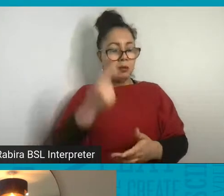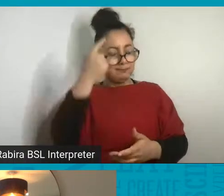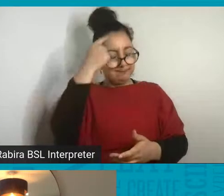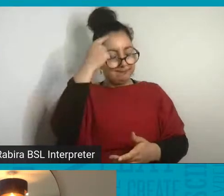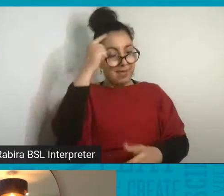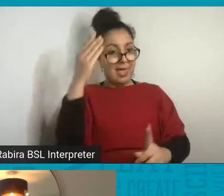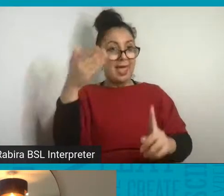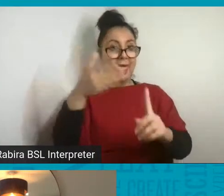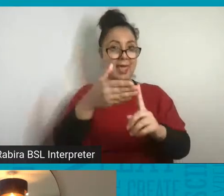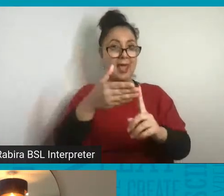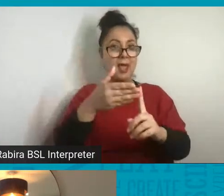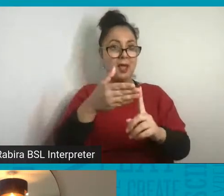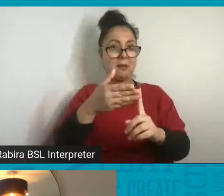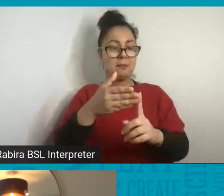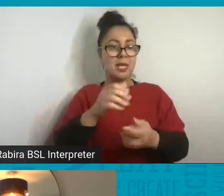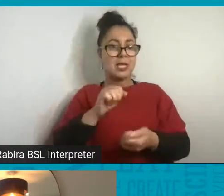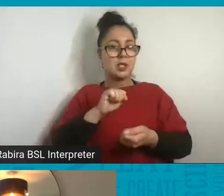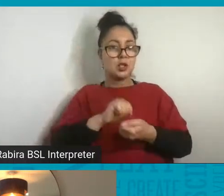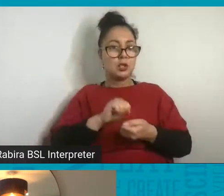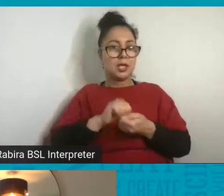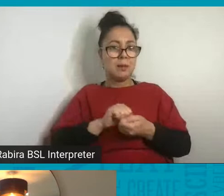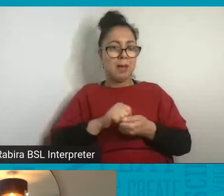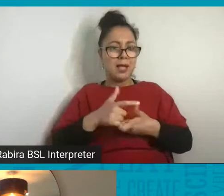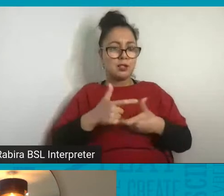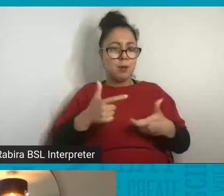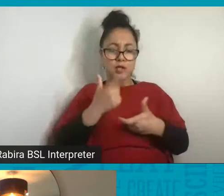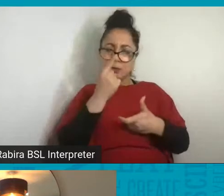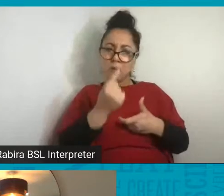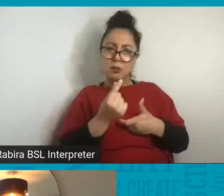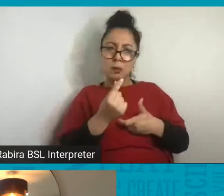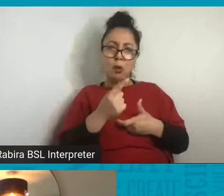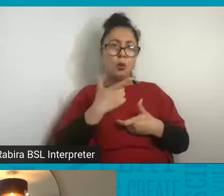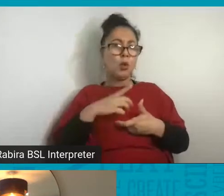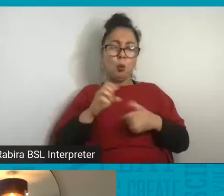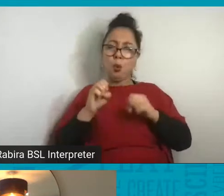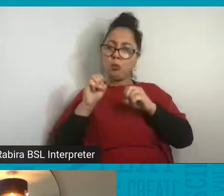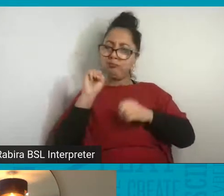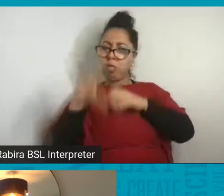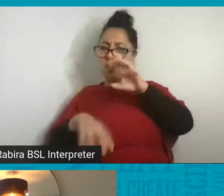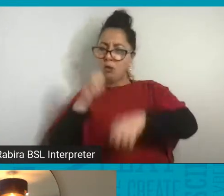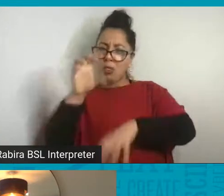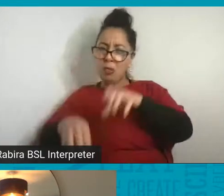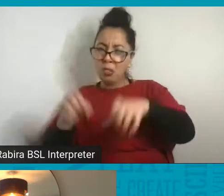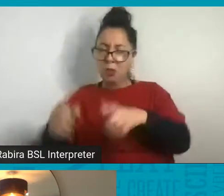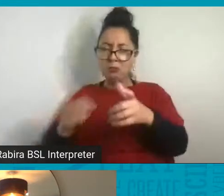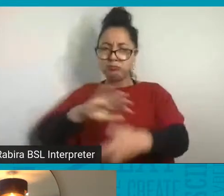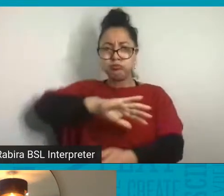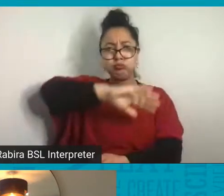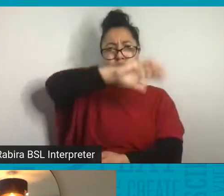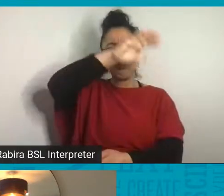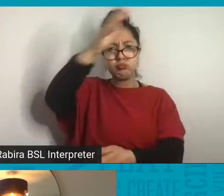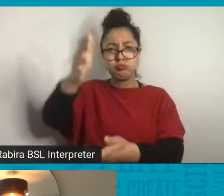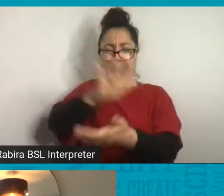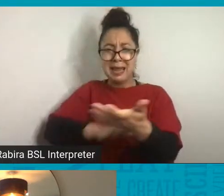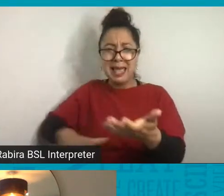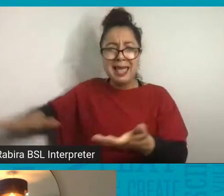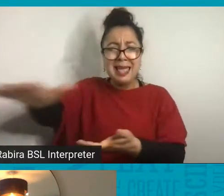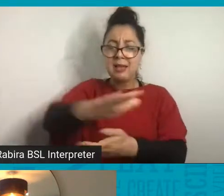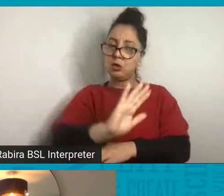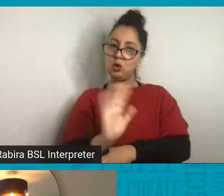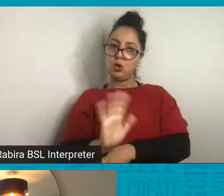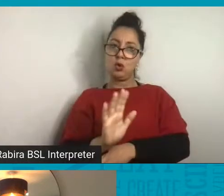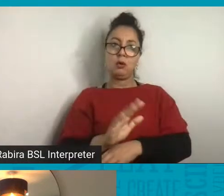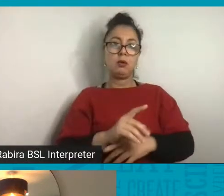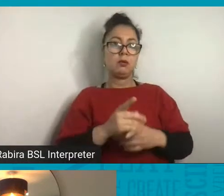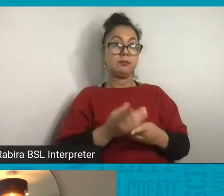landfill and give them a new life. Yeah. So I'm just going to give families at home a